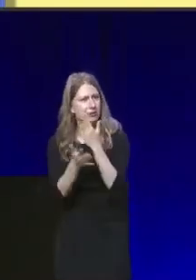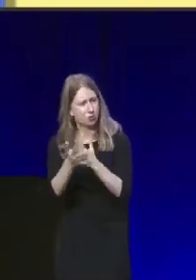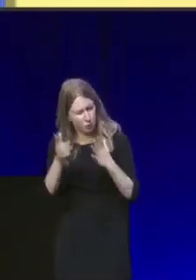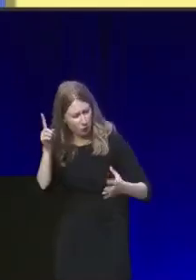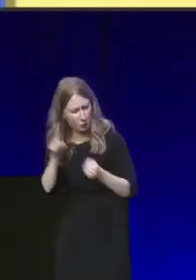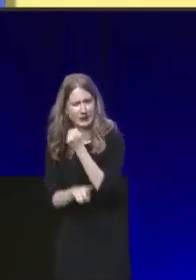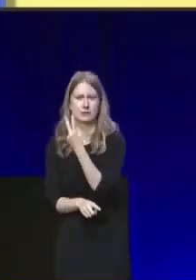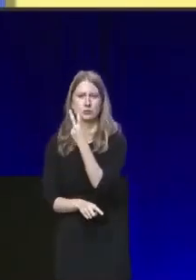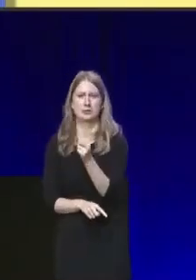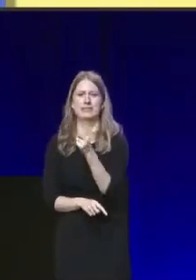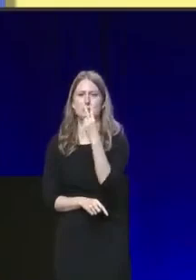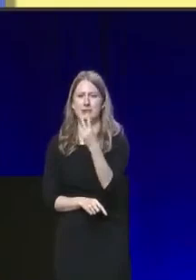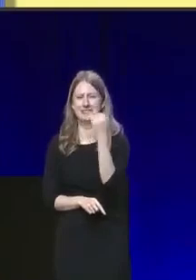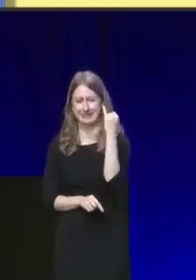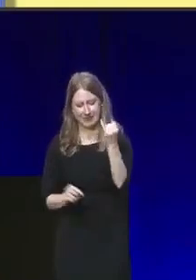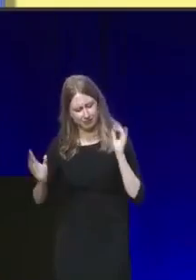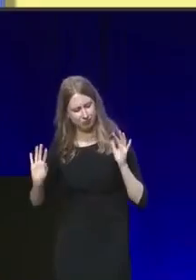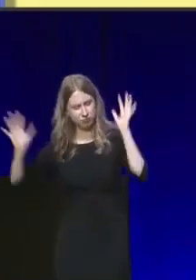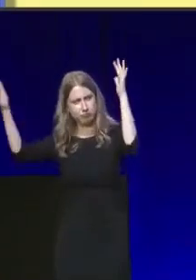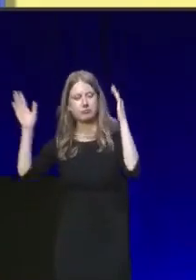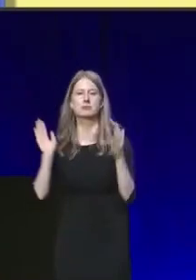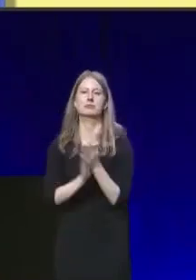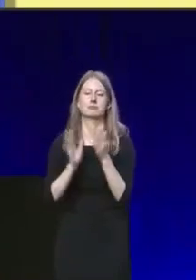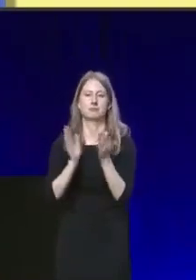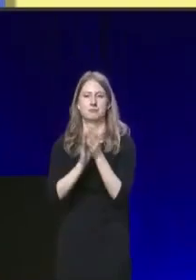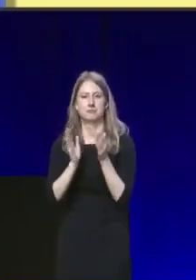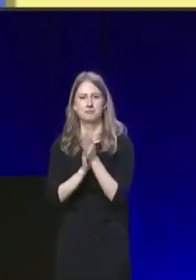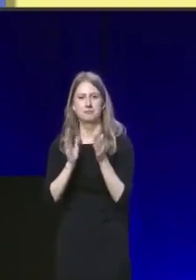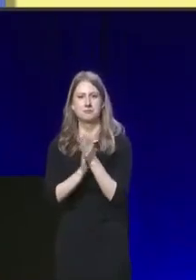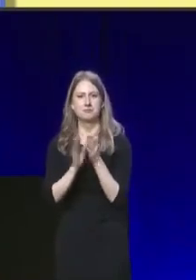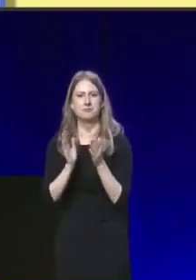2026. APPLAUSE